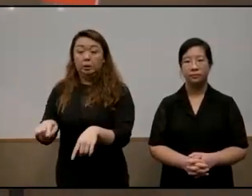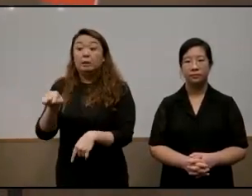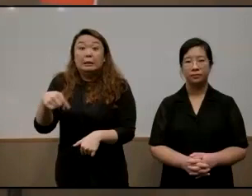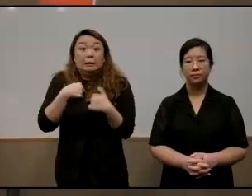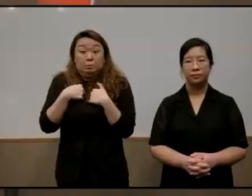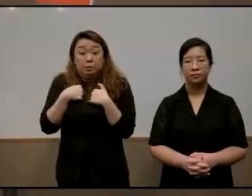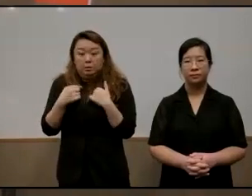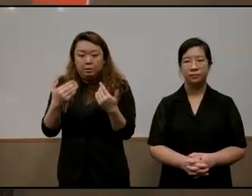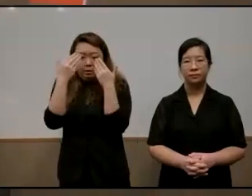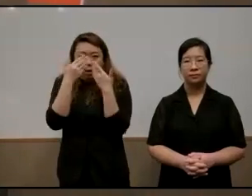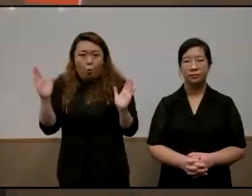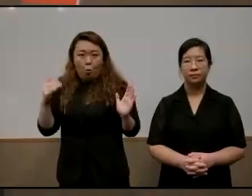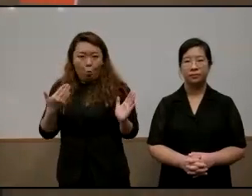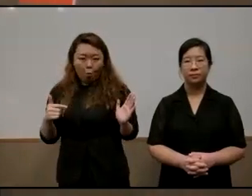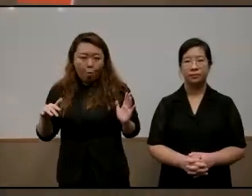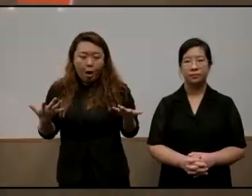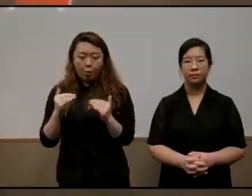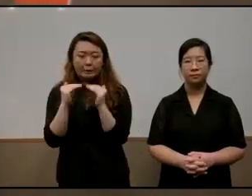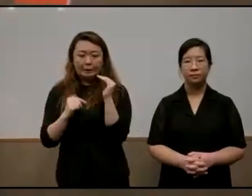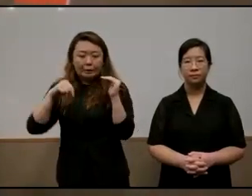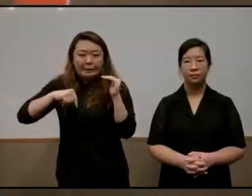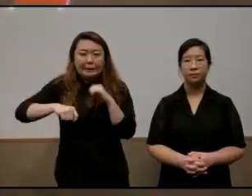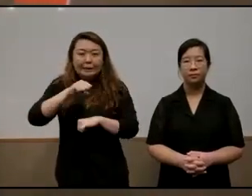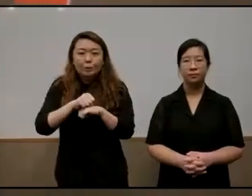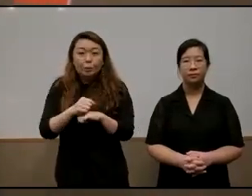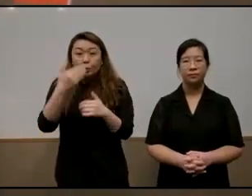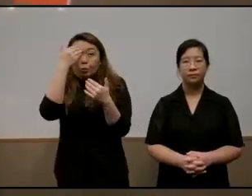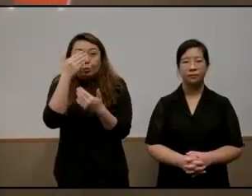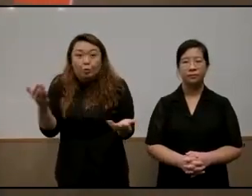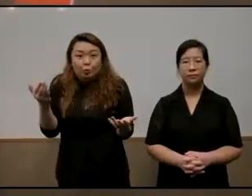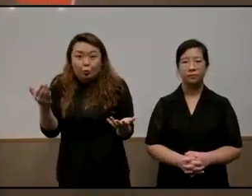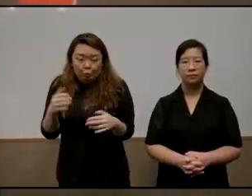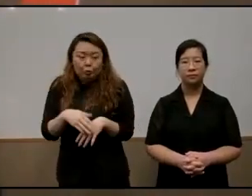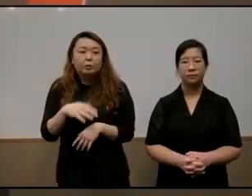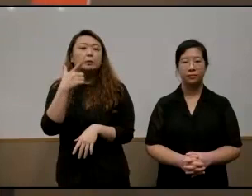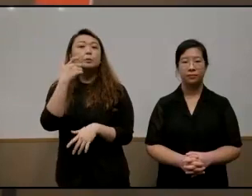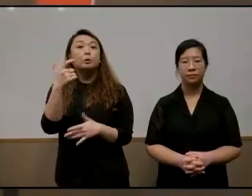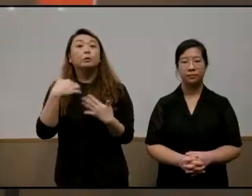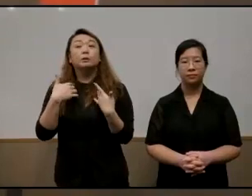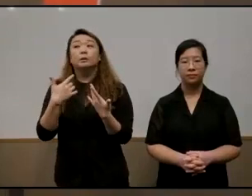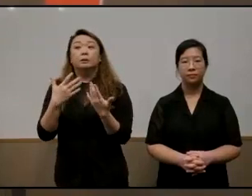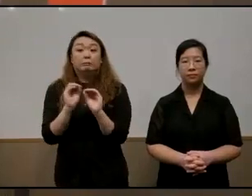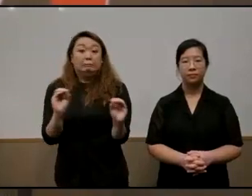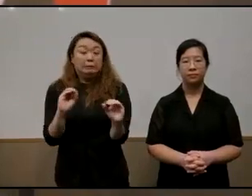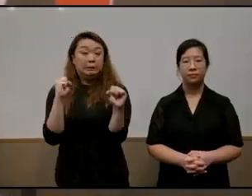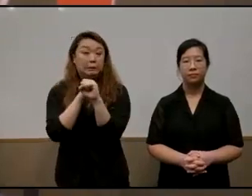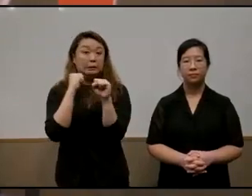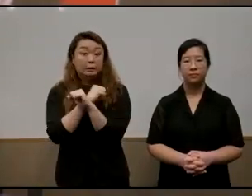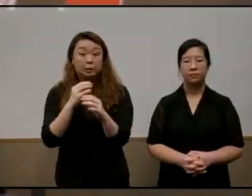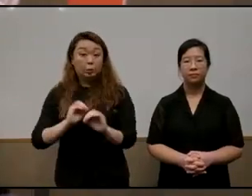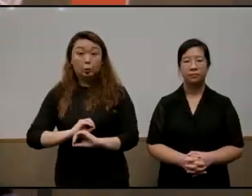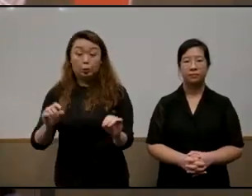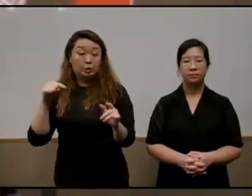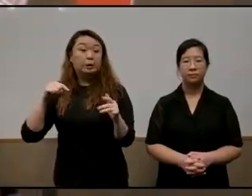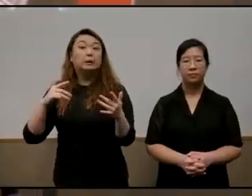like what's the like like how inequality works in singapore because there are these kind of like large-scale statistics that suggest that yes